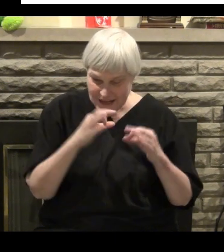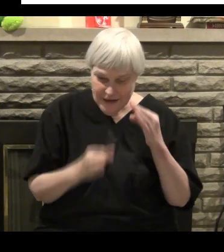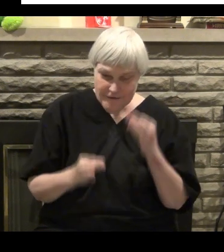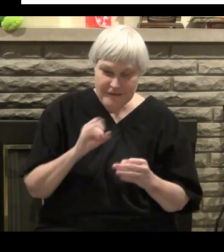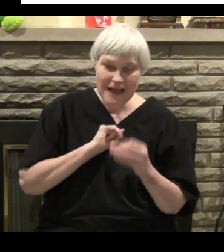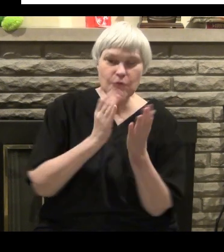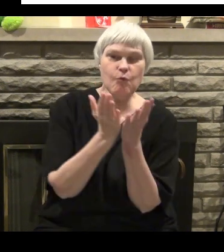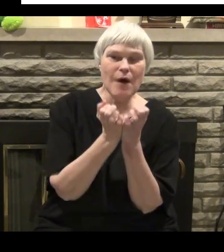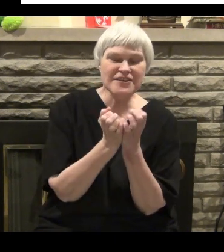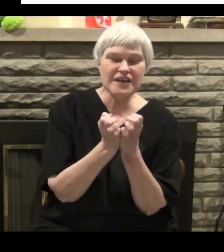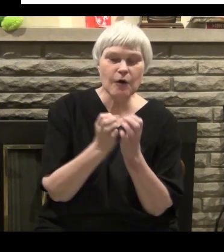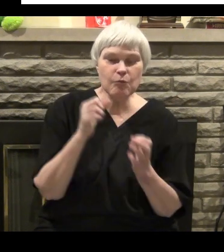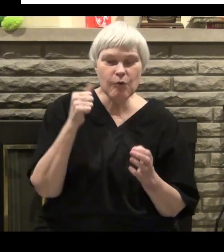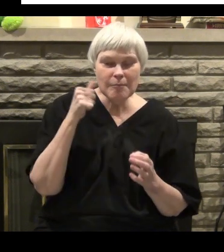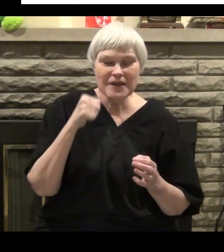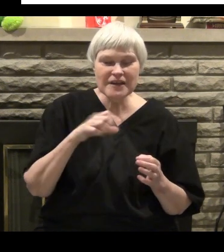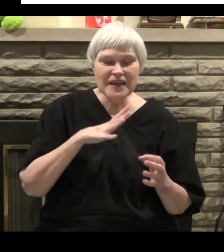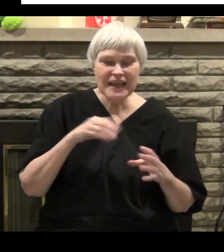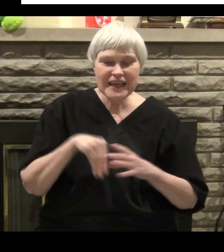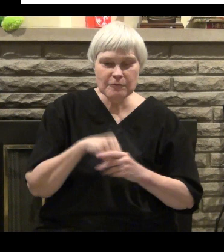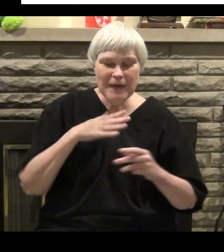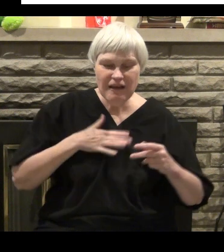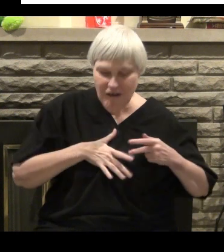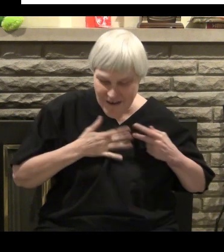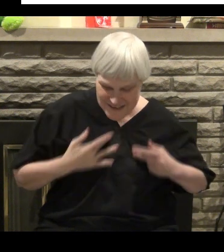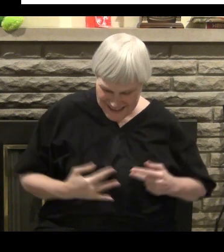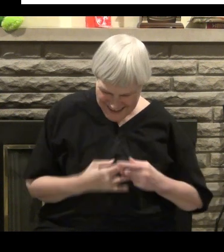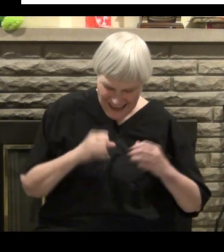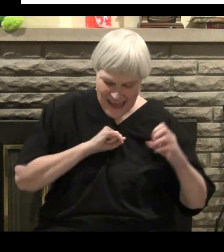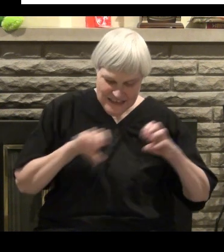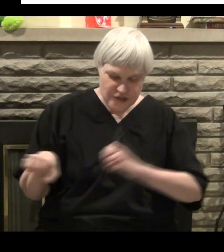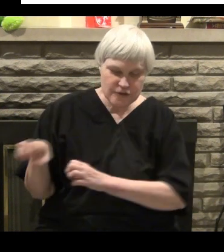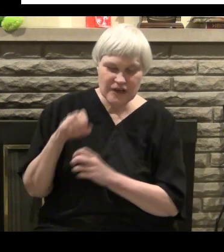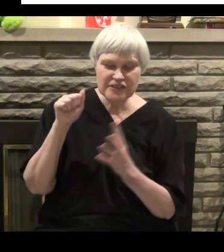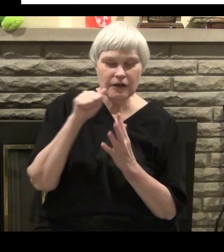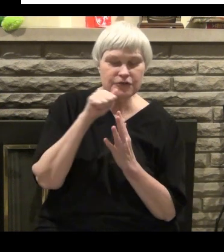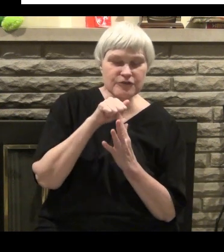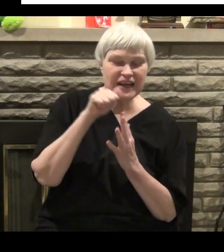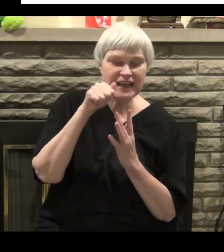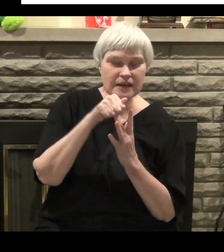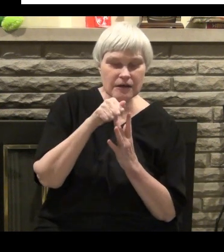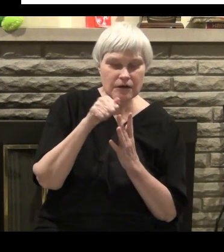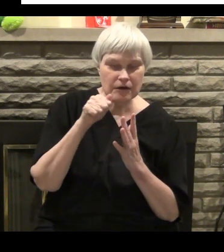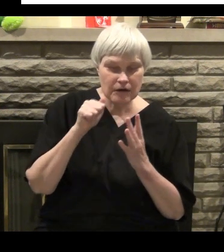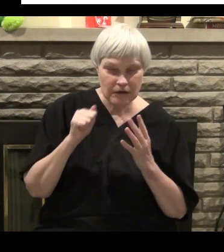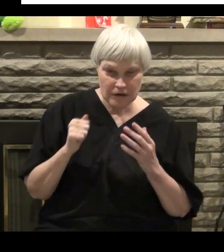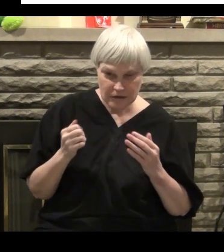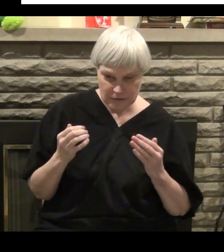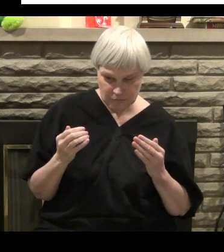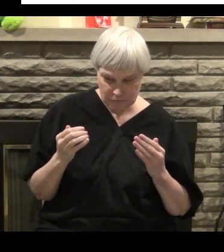But it says that if I lust after another woman, I've already done that in my heart. I've committed adultery.